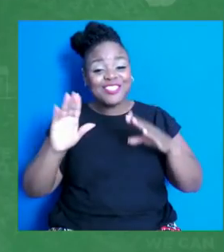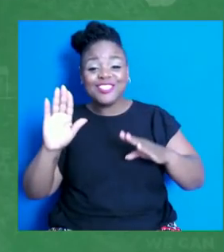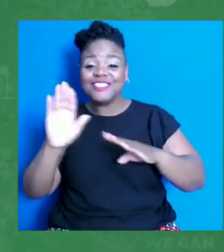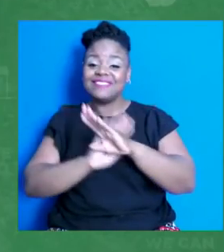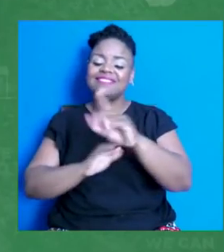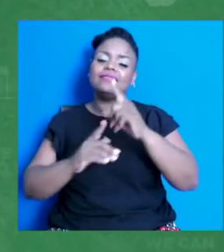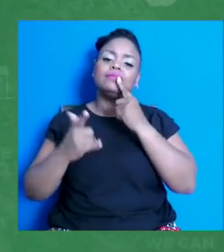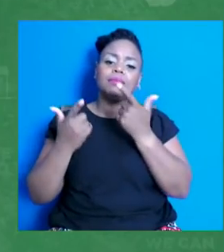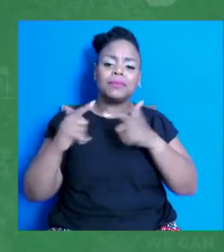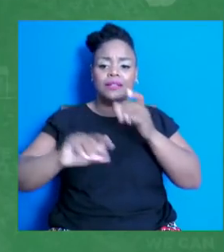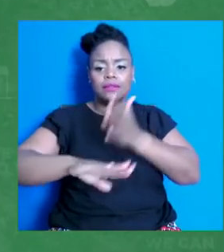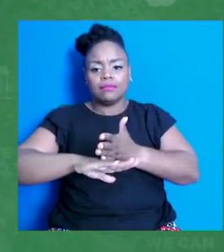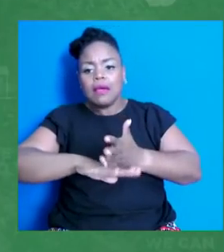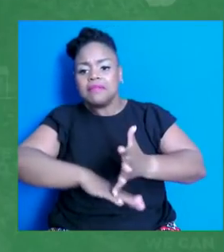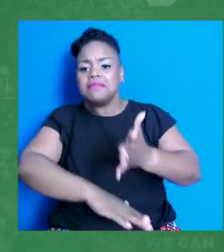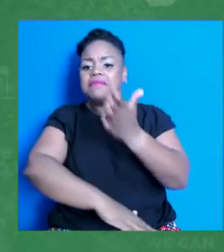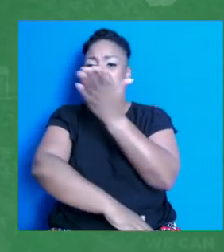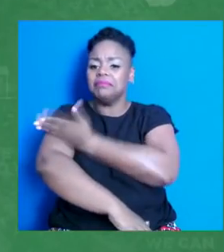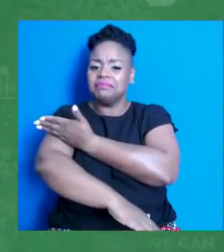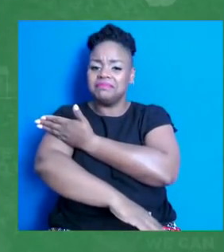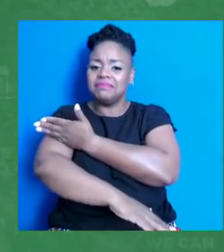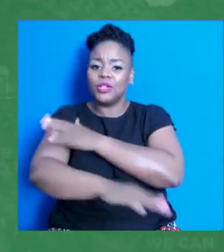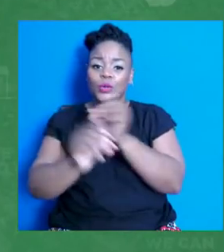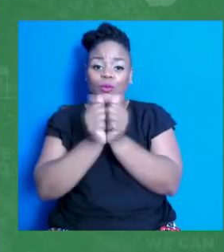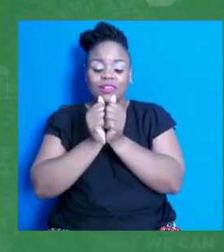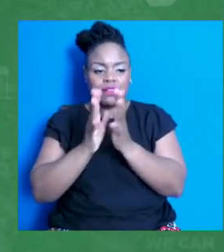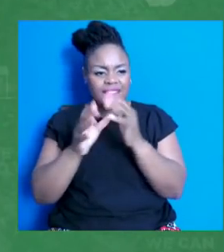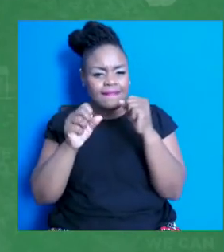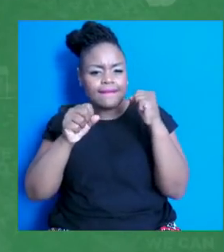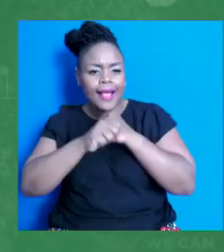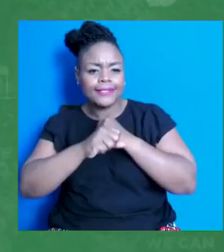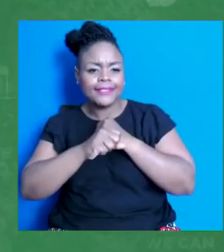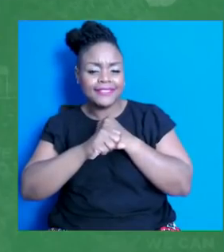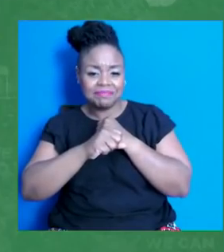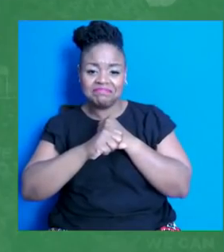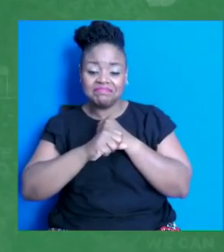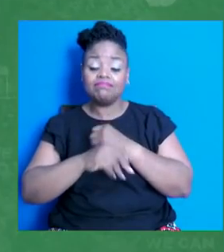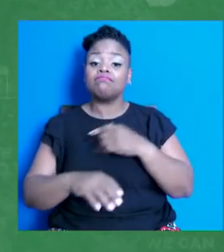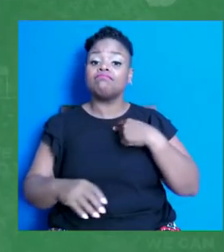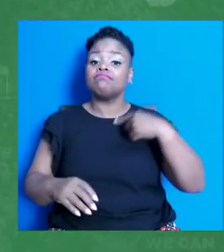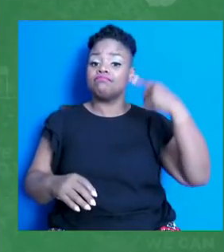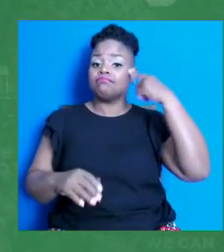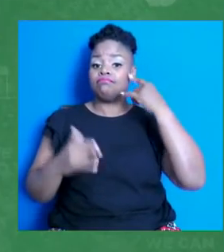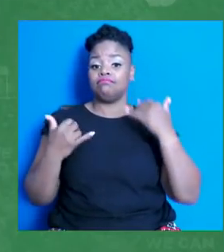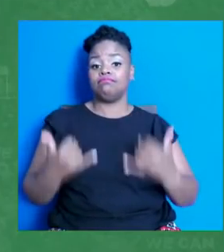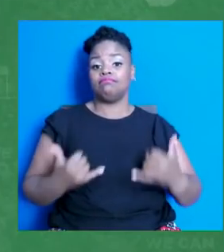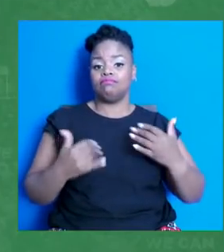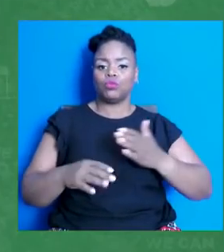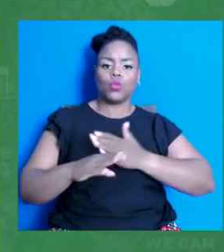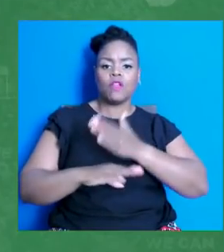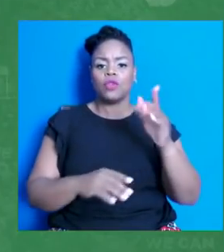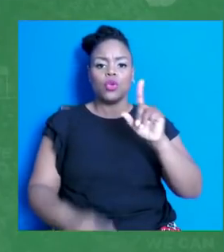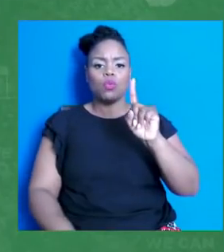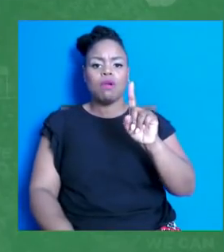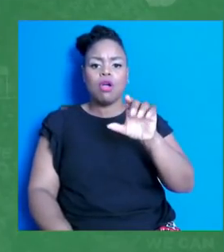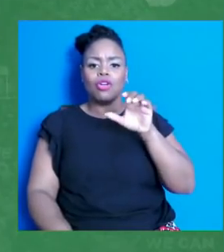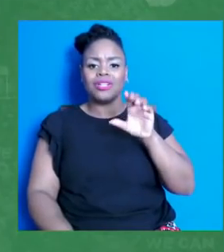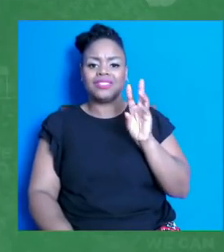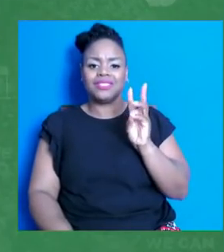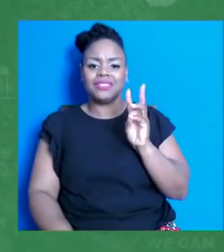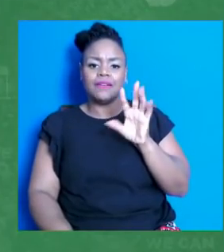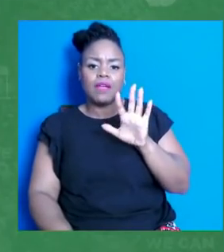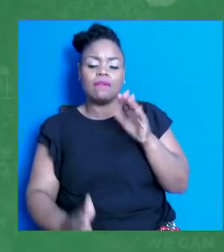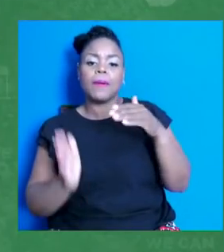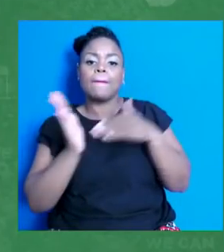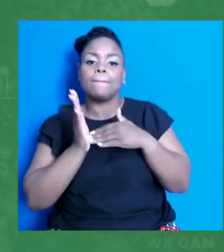Now, take a minute to think about that. As of today, more than 165 million Americans have been